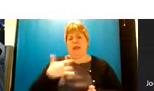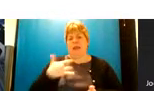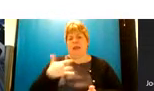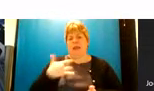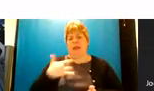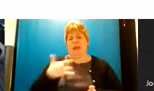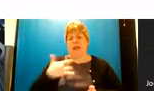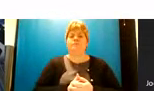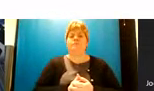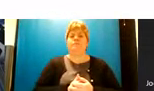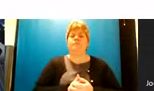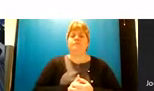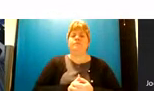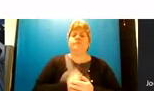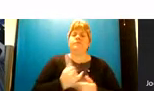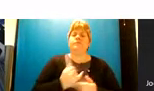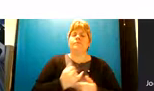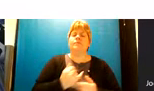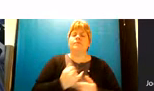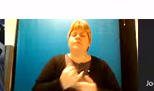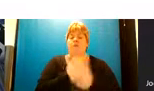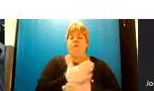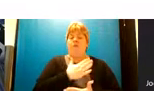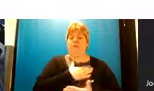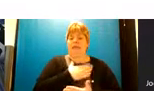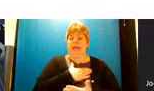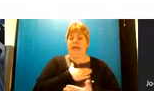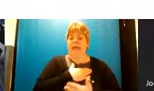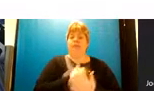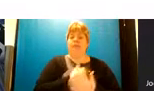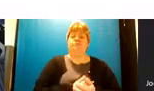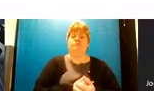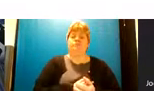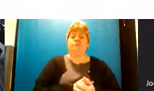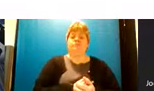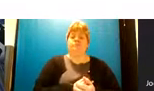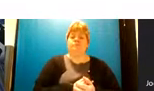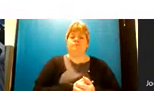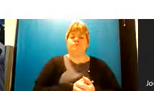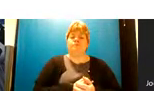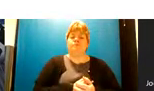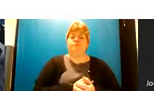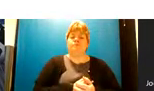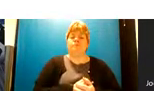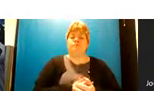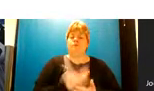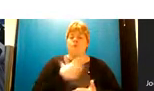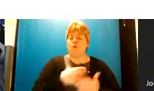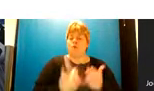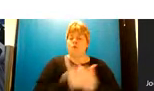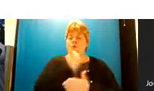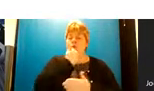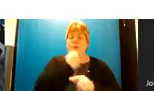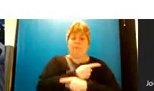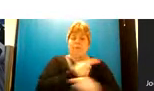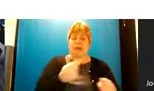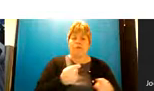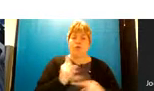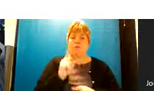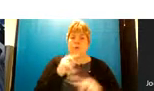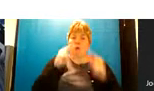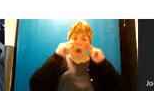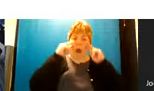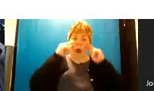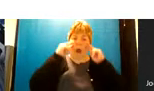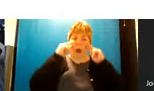um the last development from myself if we could just move on to the next slide i just wanted to update people around some of what we're looking